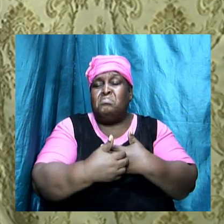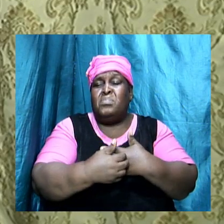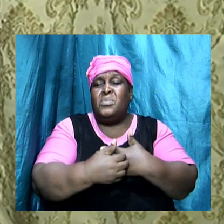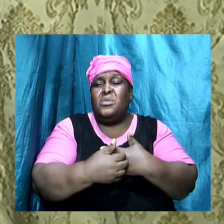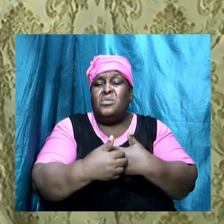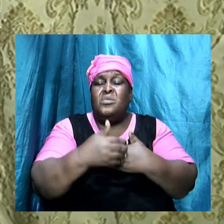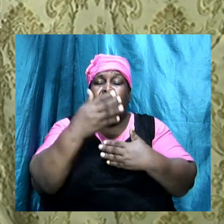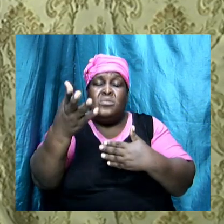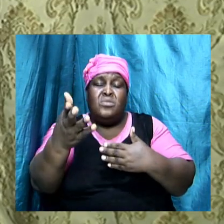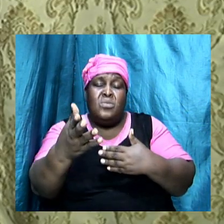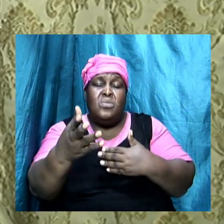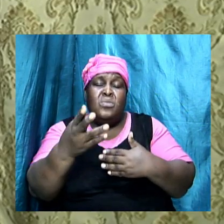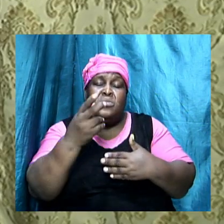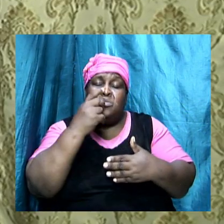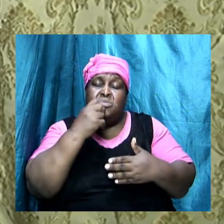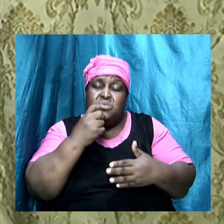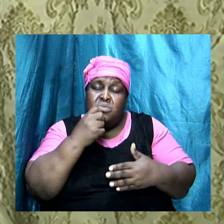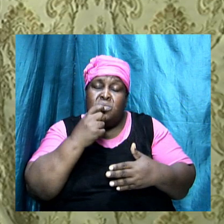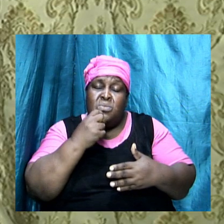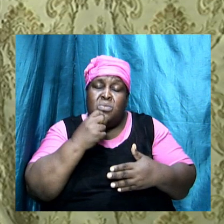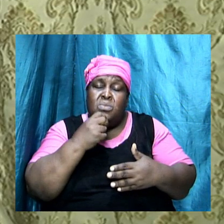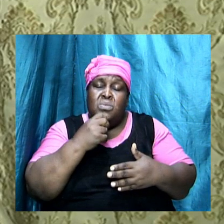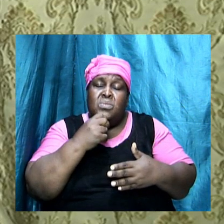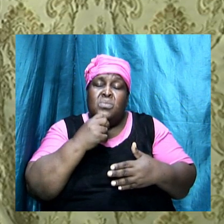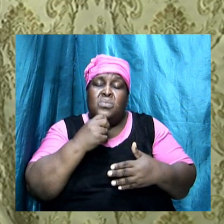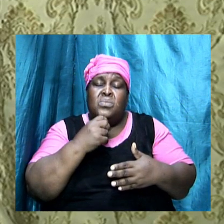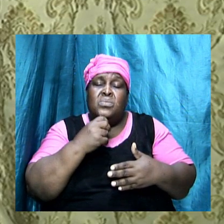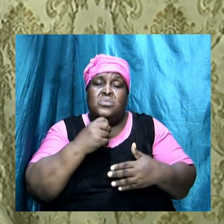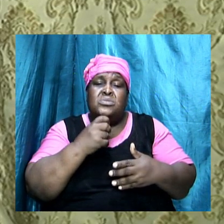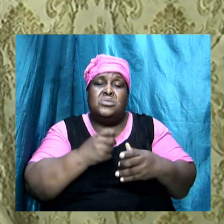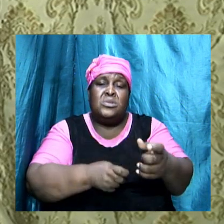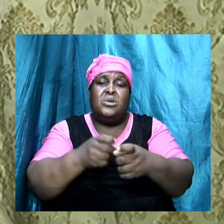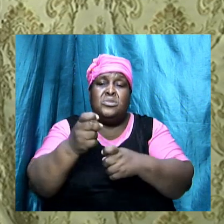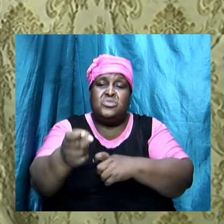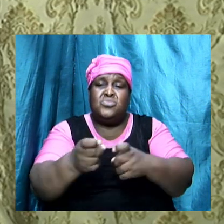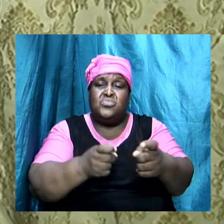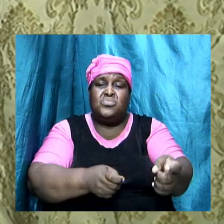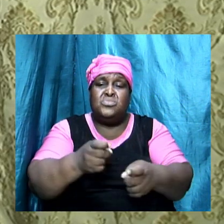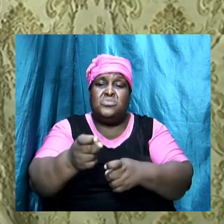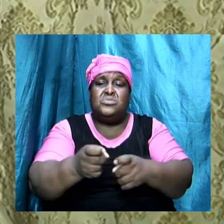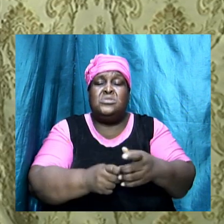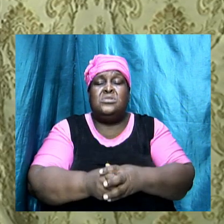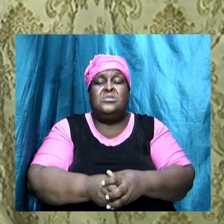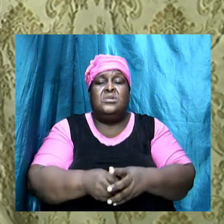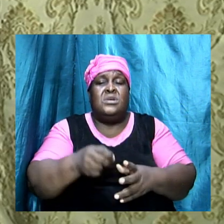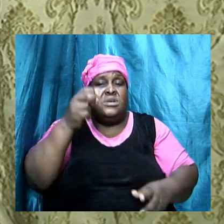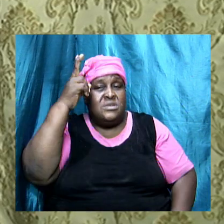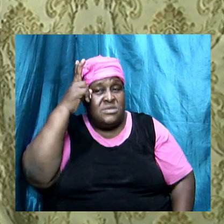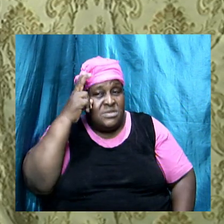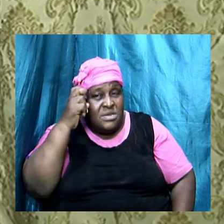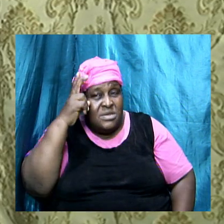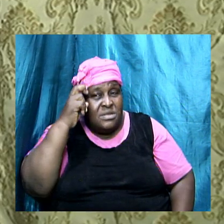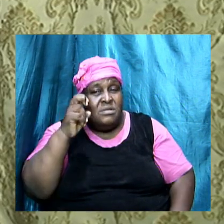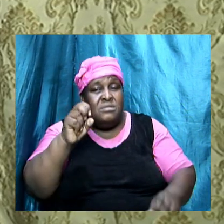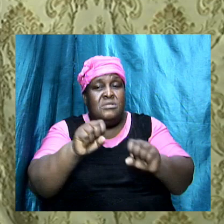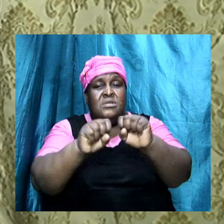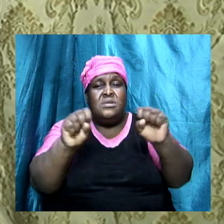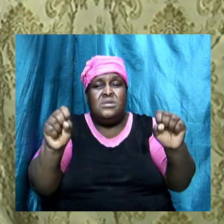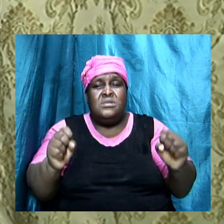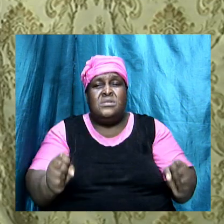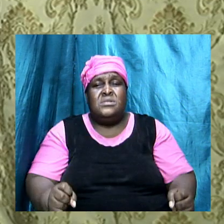behind the influence, teaching are fallen angels and satanic systems of spirit